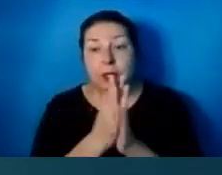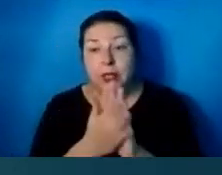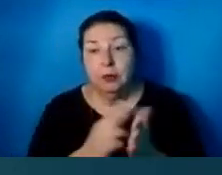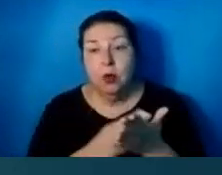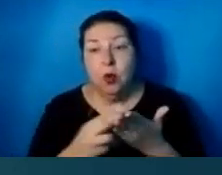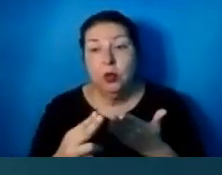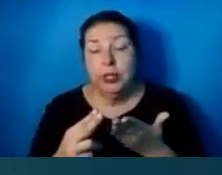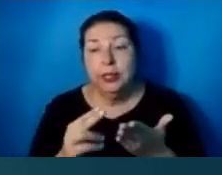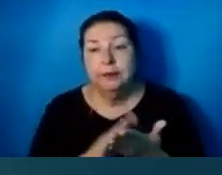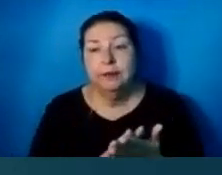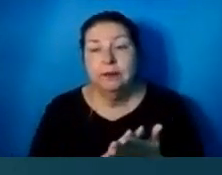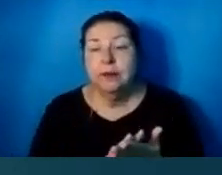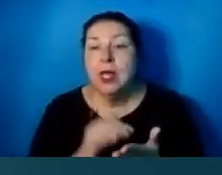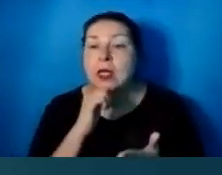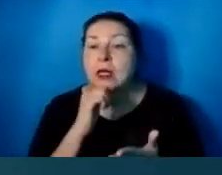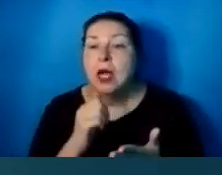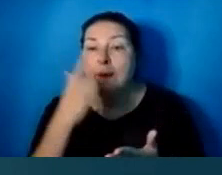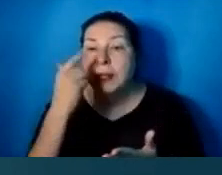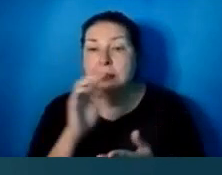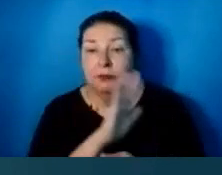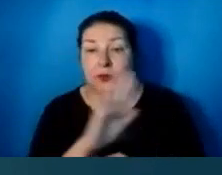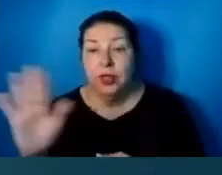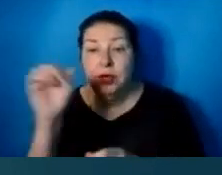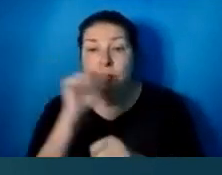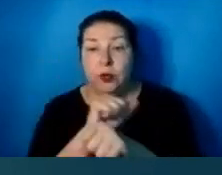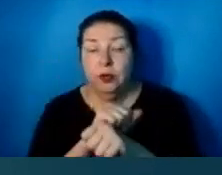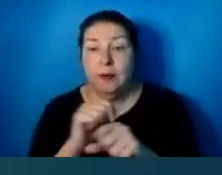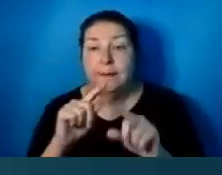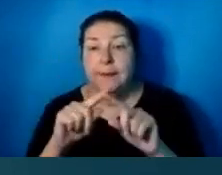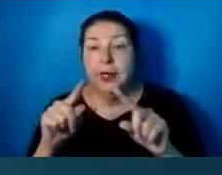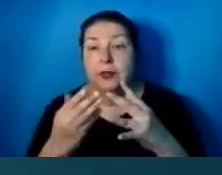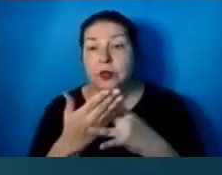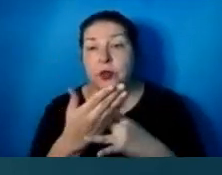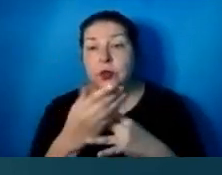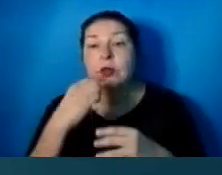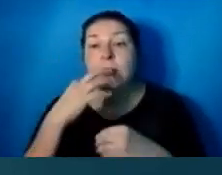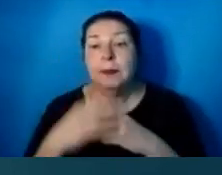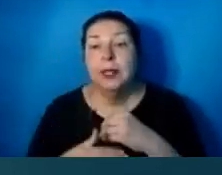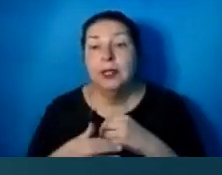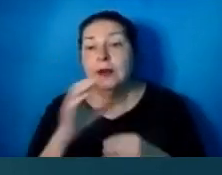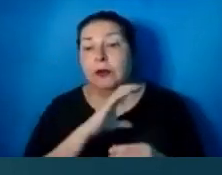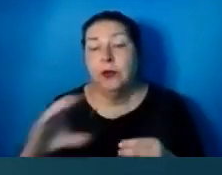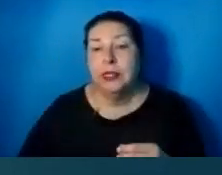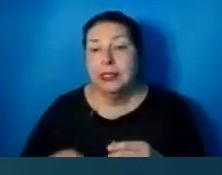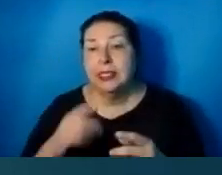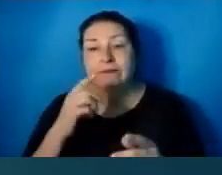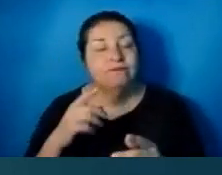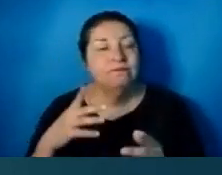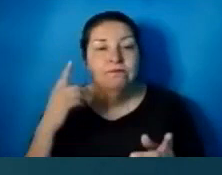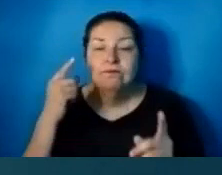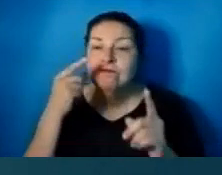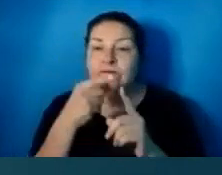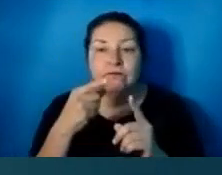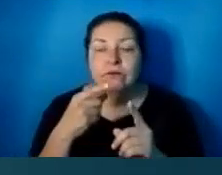blameless, not through their own merit, but through the blood of Christ. It is strictly and holy by God's